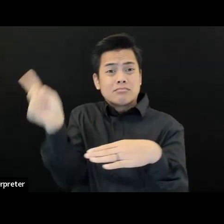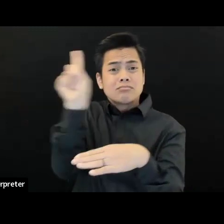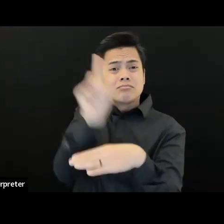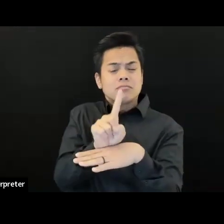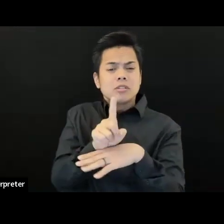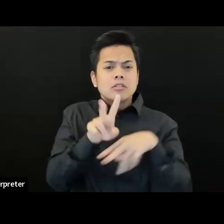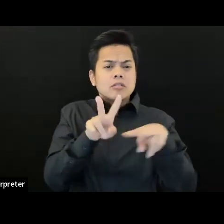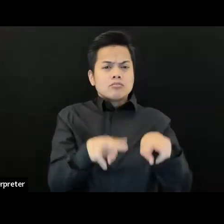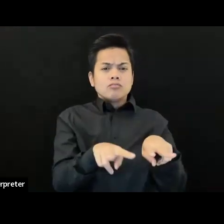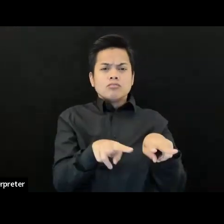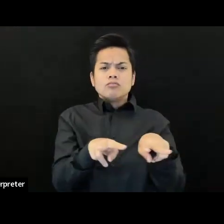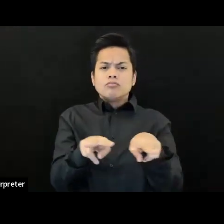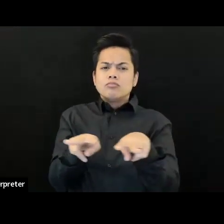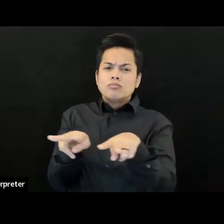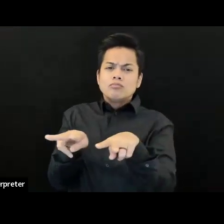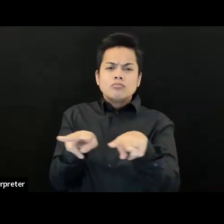Grove Street.